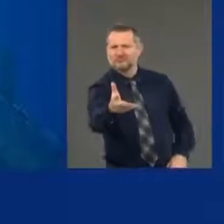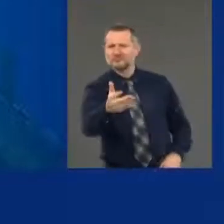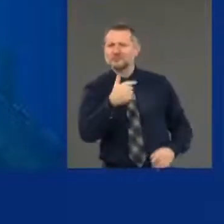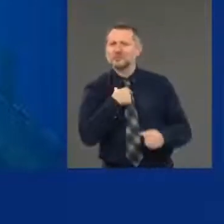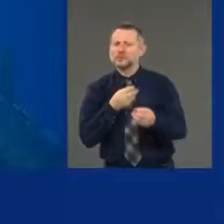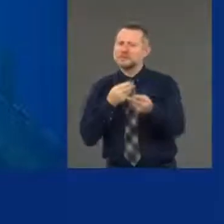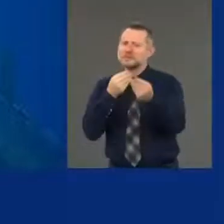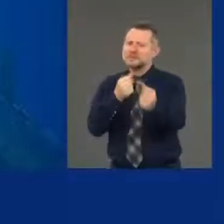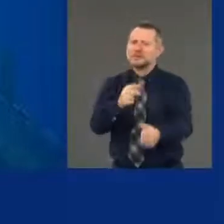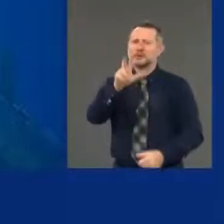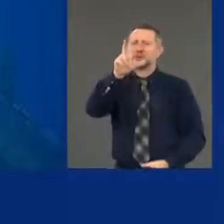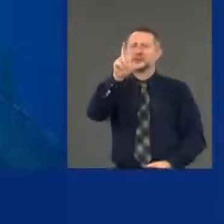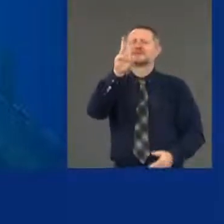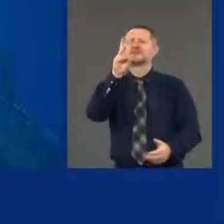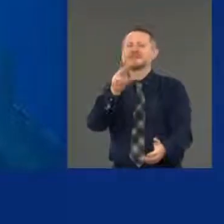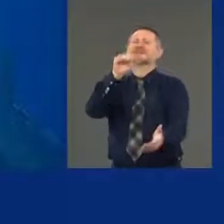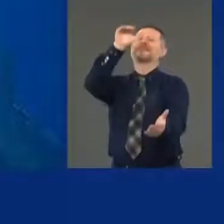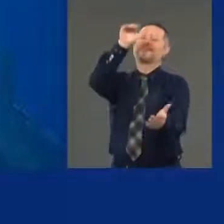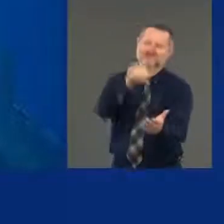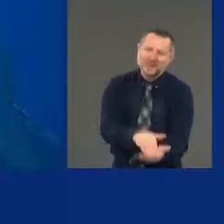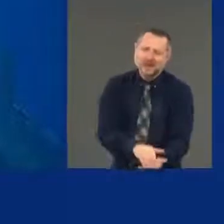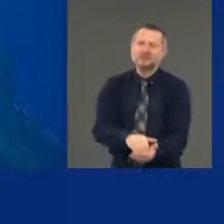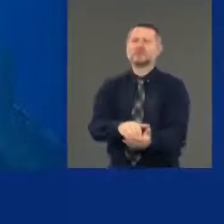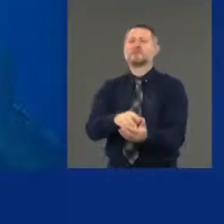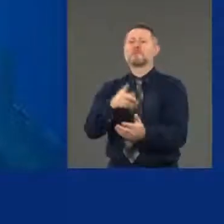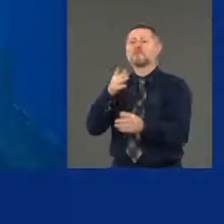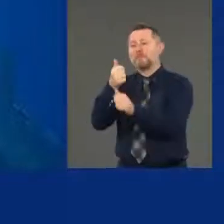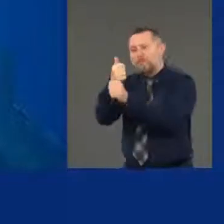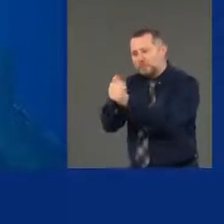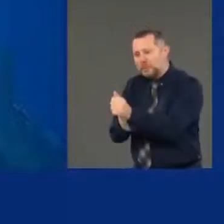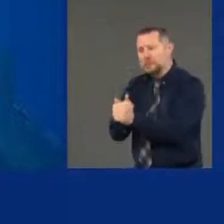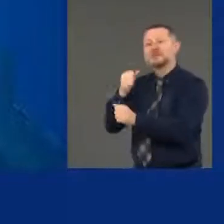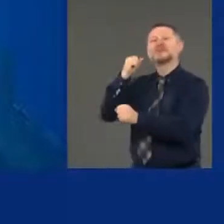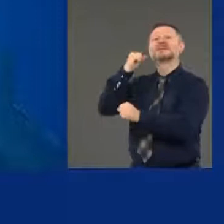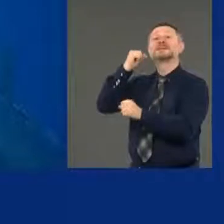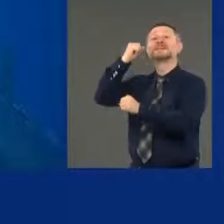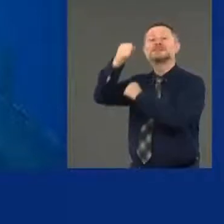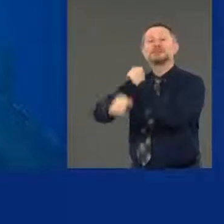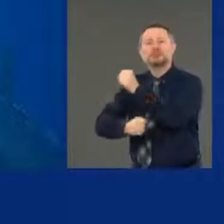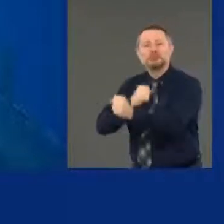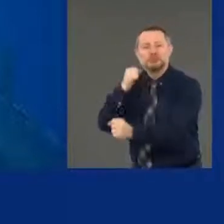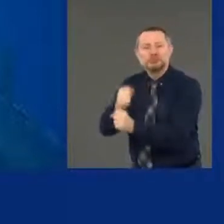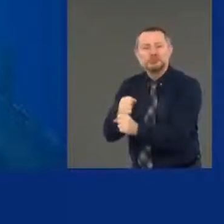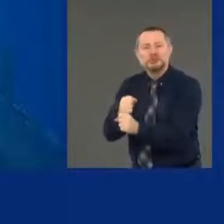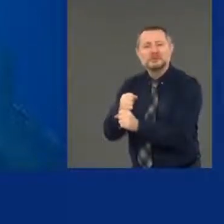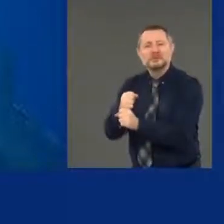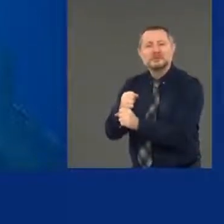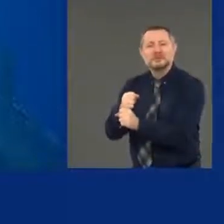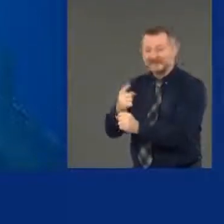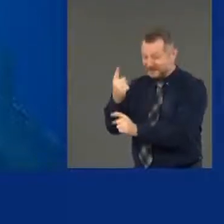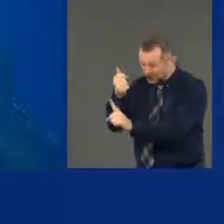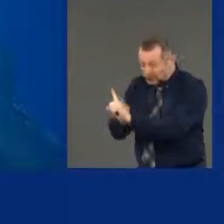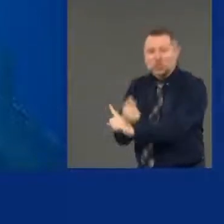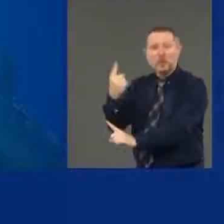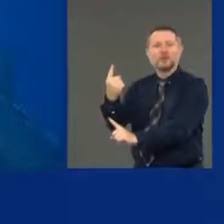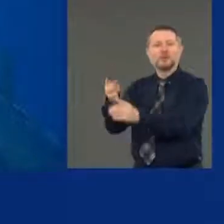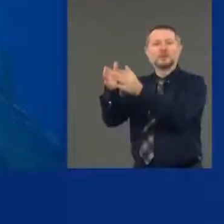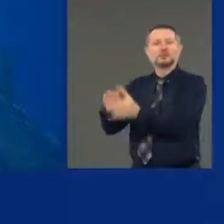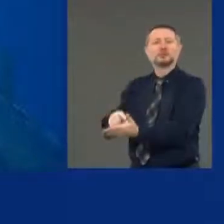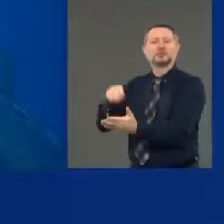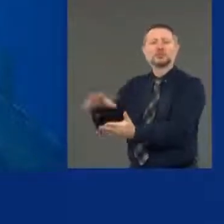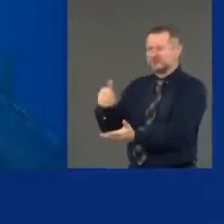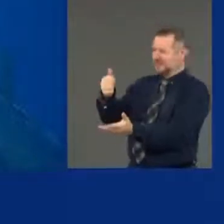year per student in a wealthy school district, $13,000 per year in a poorer school district.